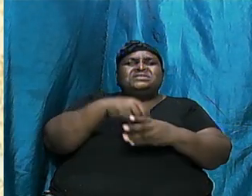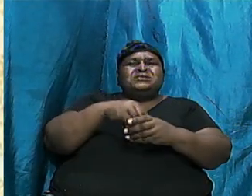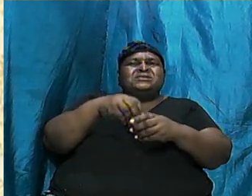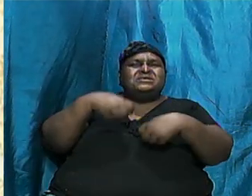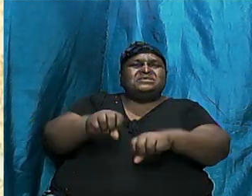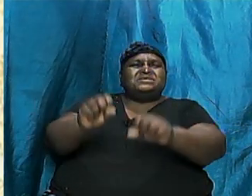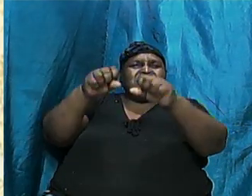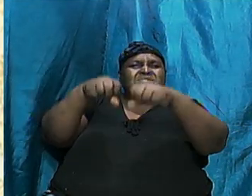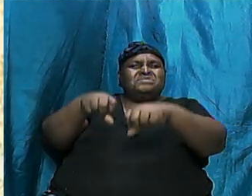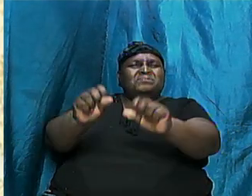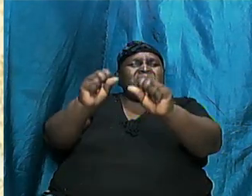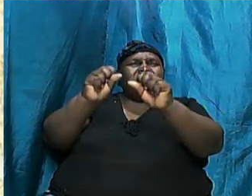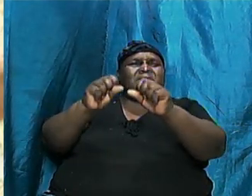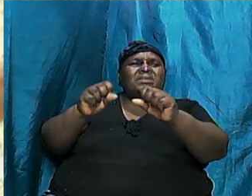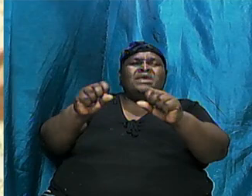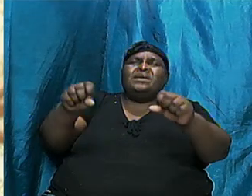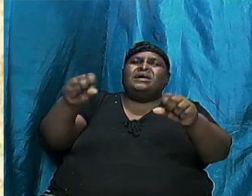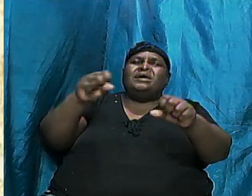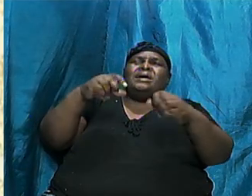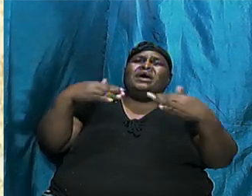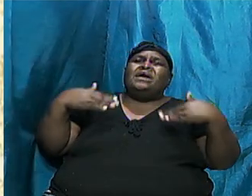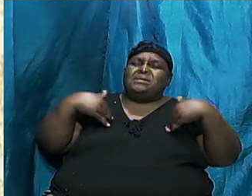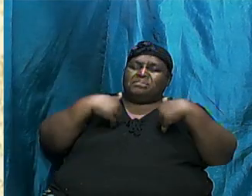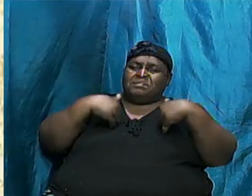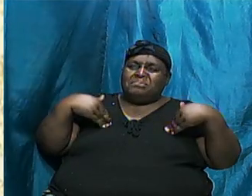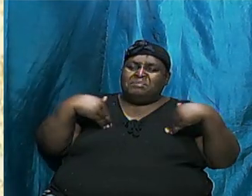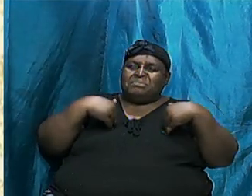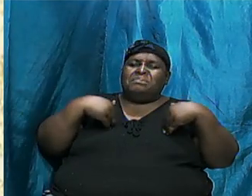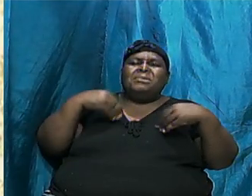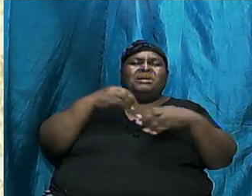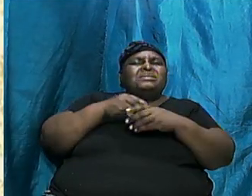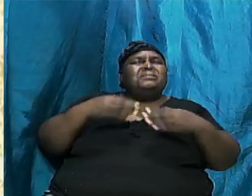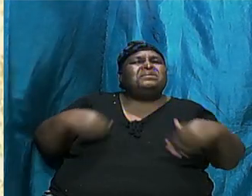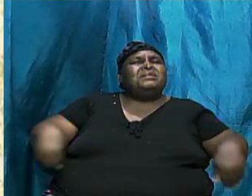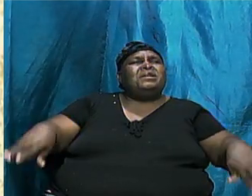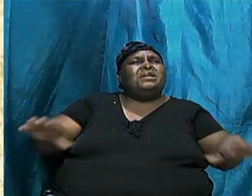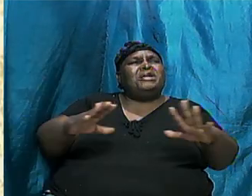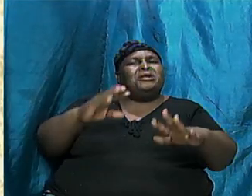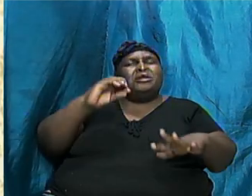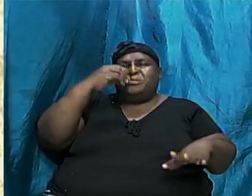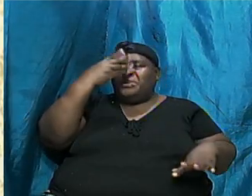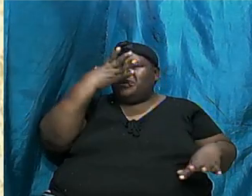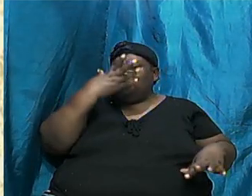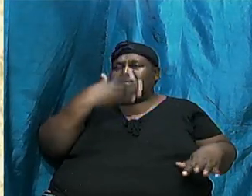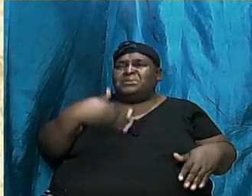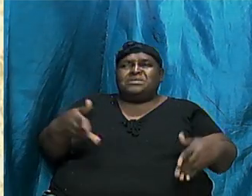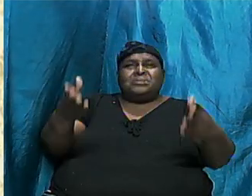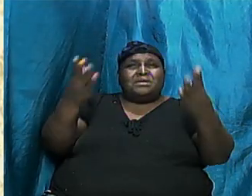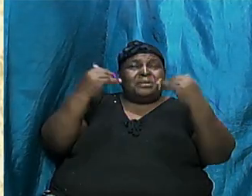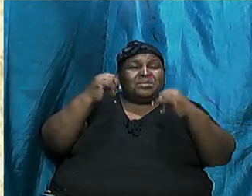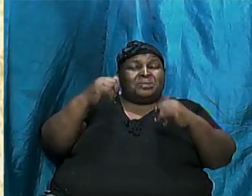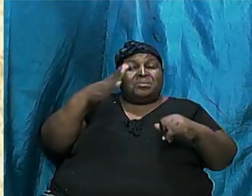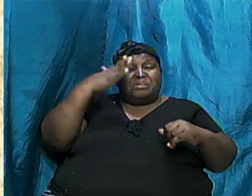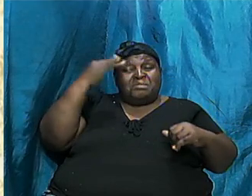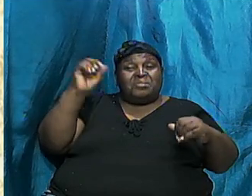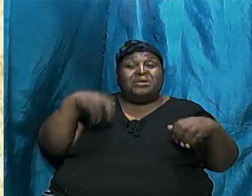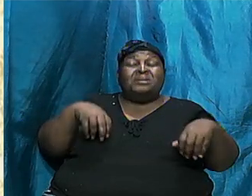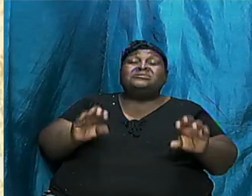trees and the flowers and the beauty as we see it and it just came about by chance and